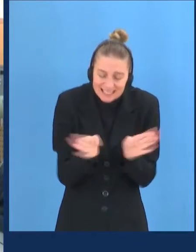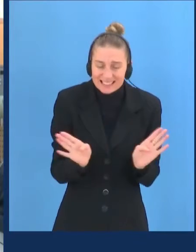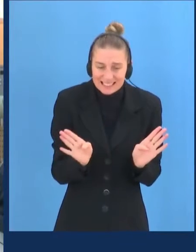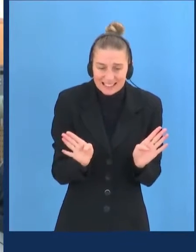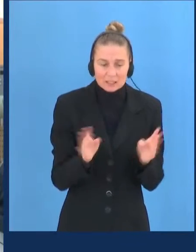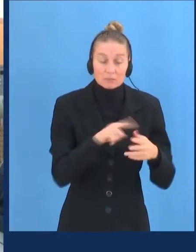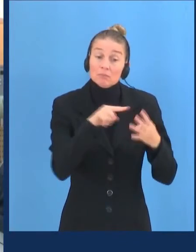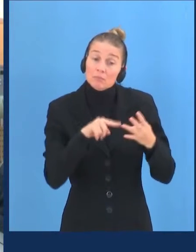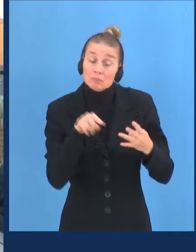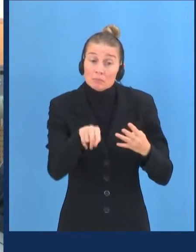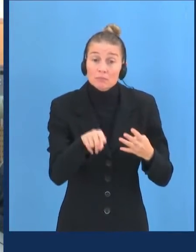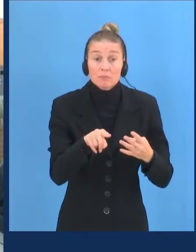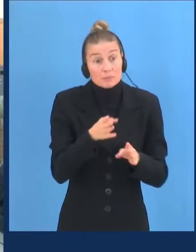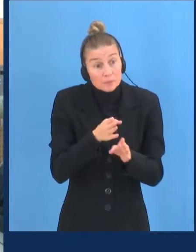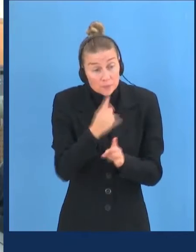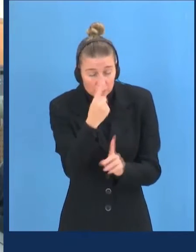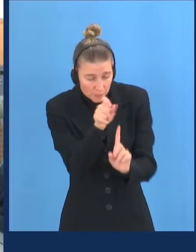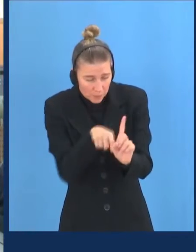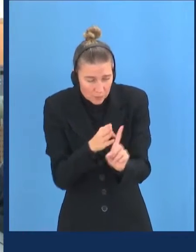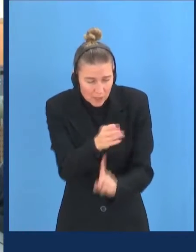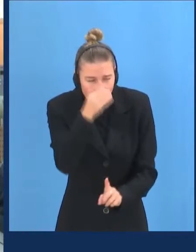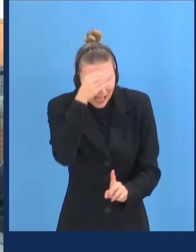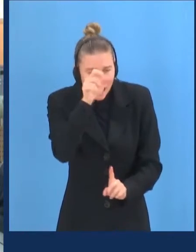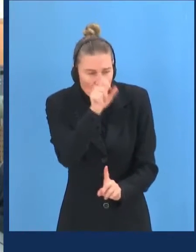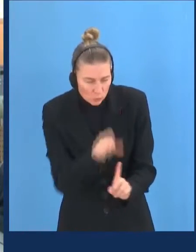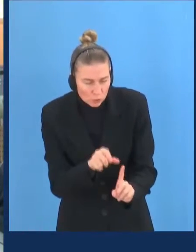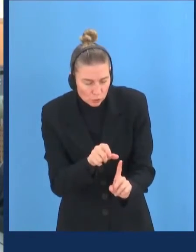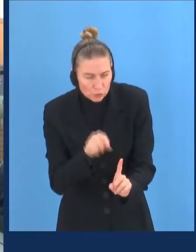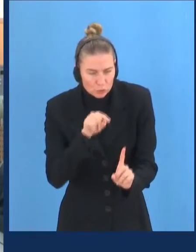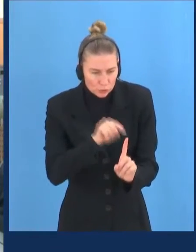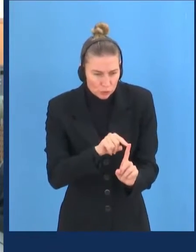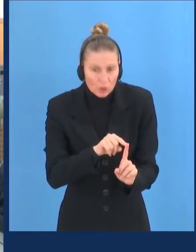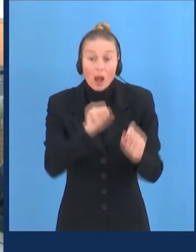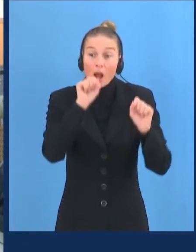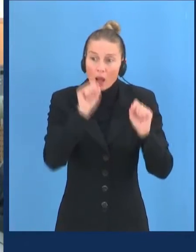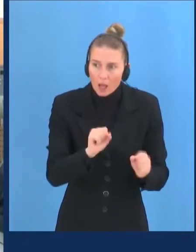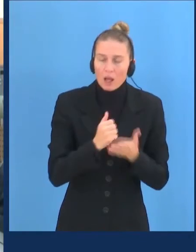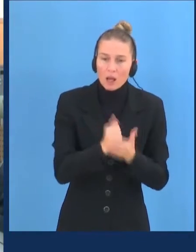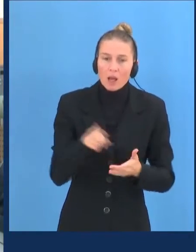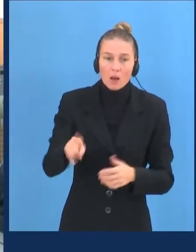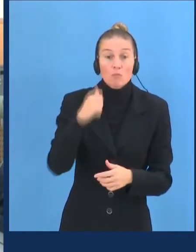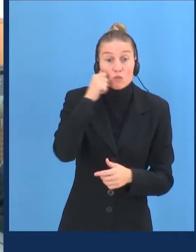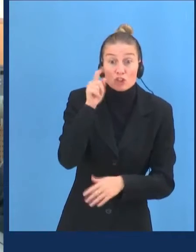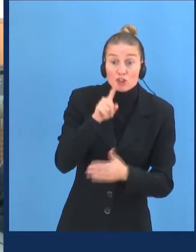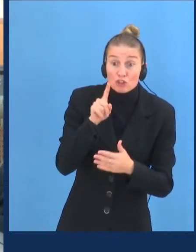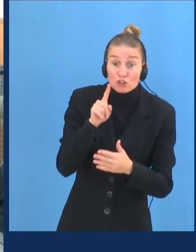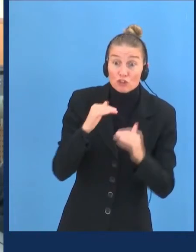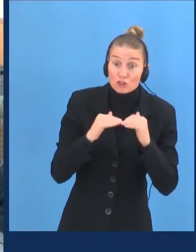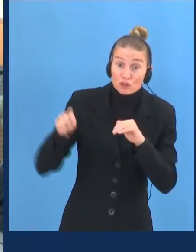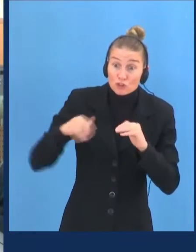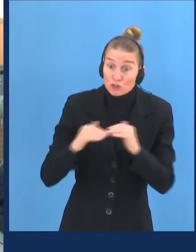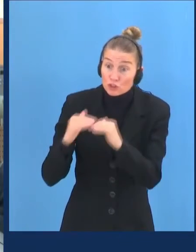following the recent example used in the mechanism to advance racial justice and equality, which appointed